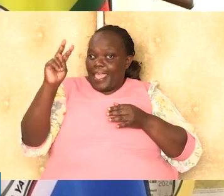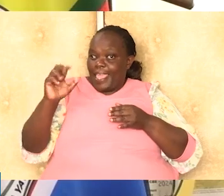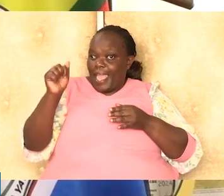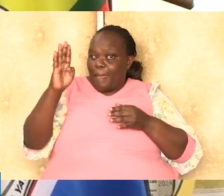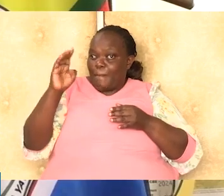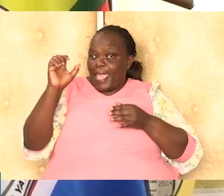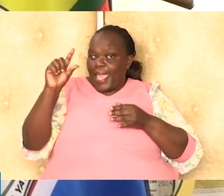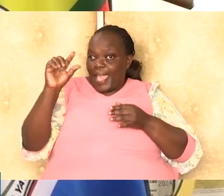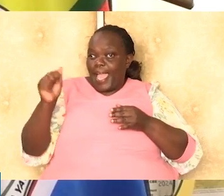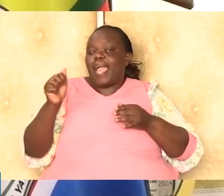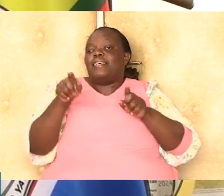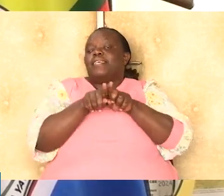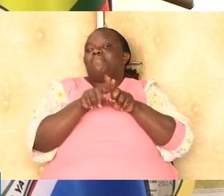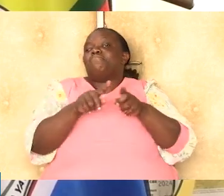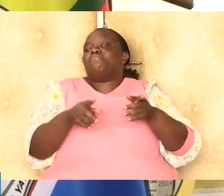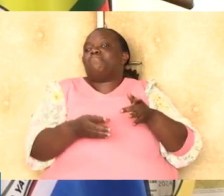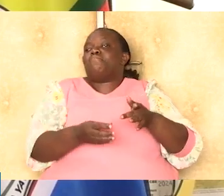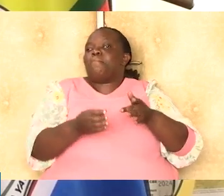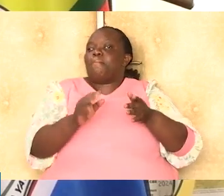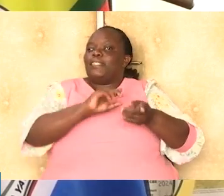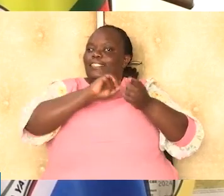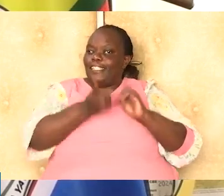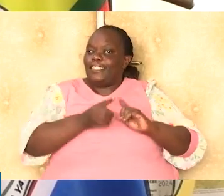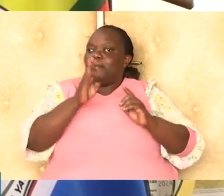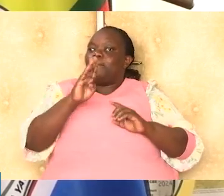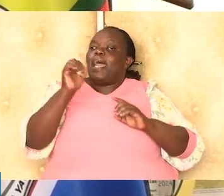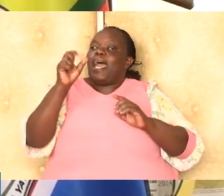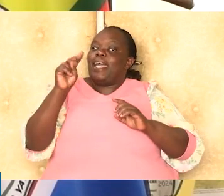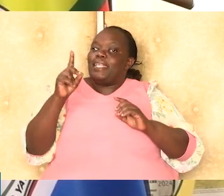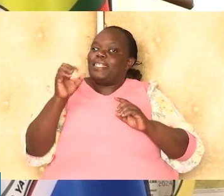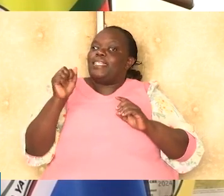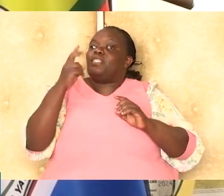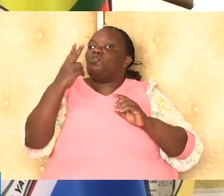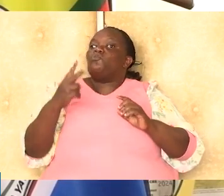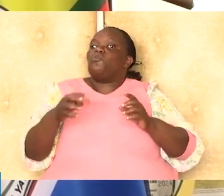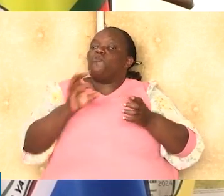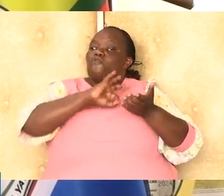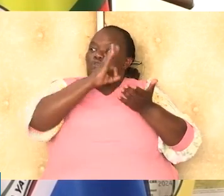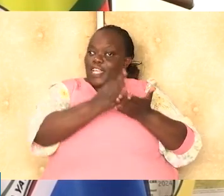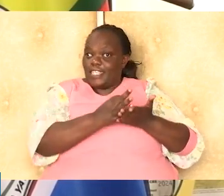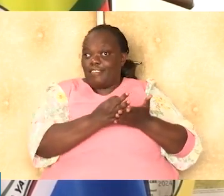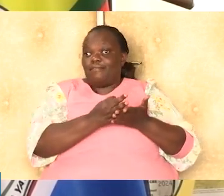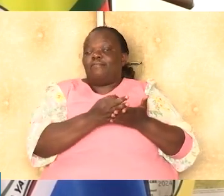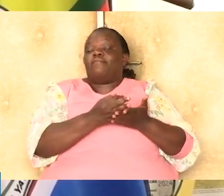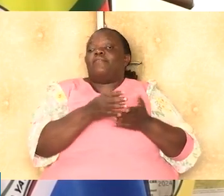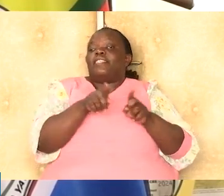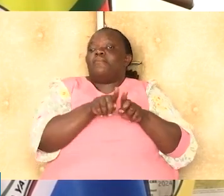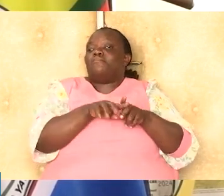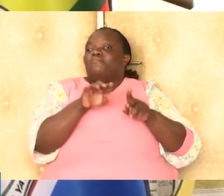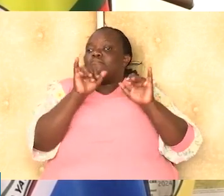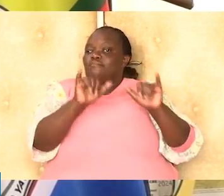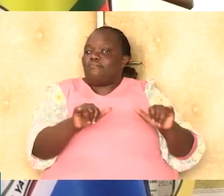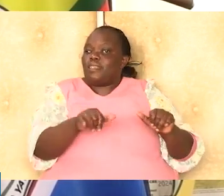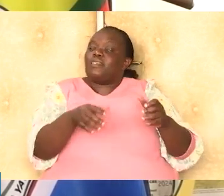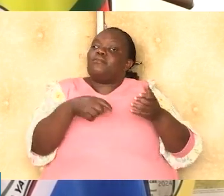appealed and was reclassified into band two. With the adjustment, he received additional funding allowing him to settle his